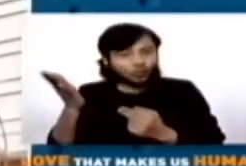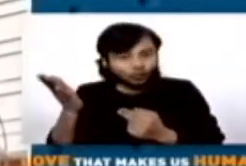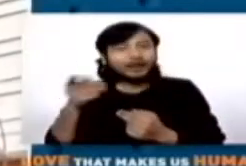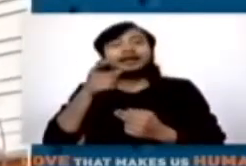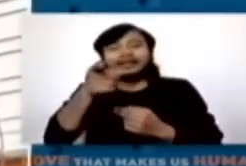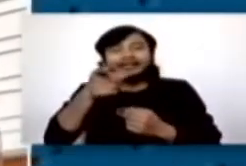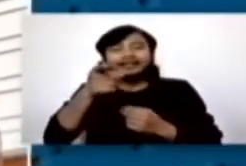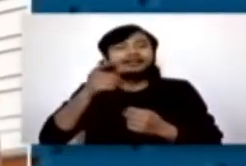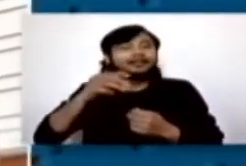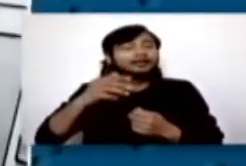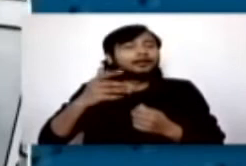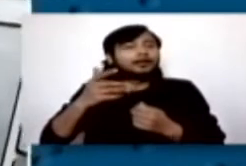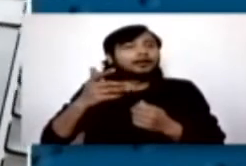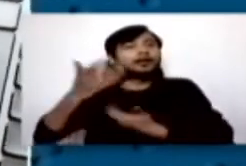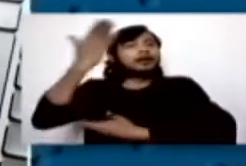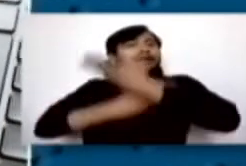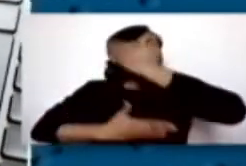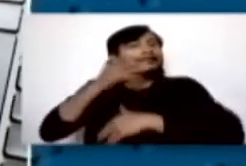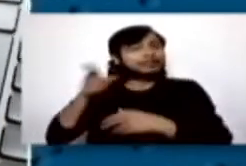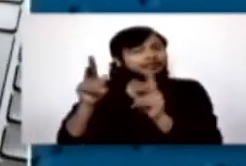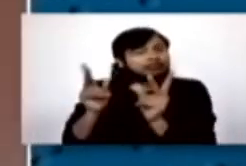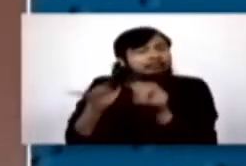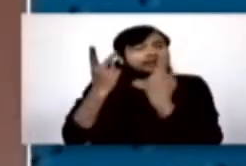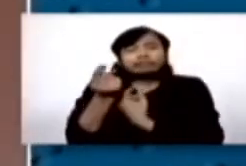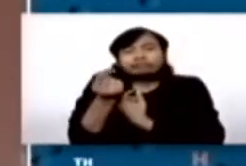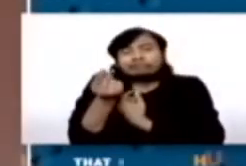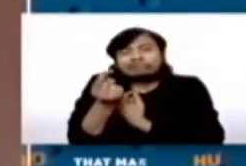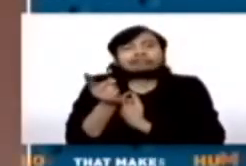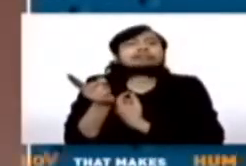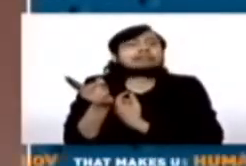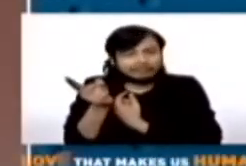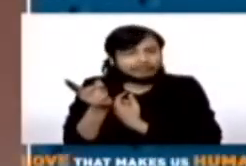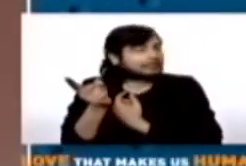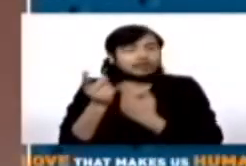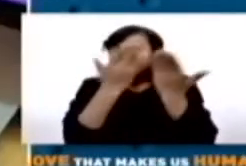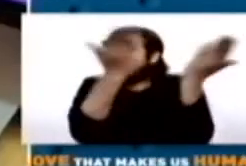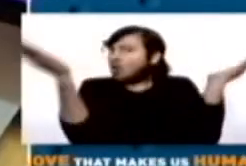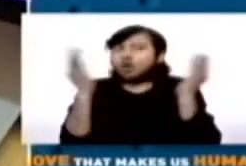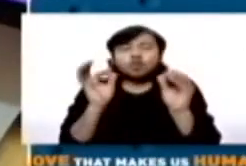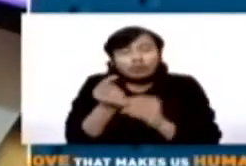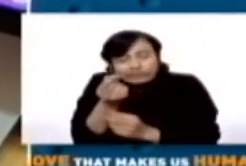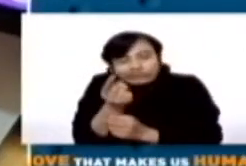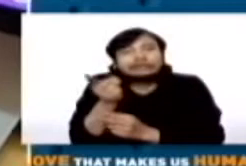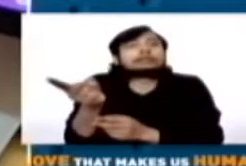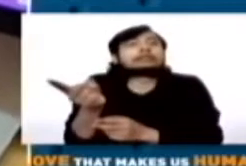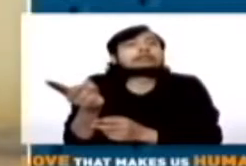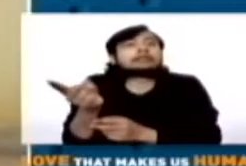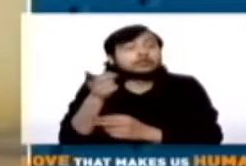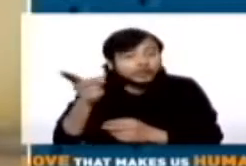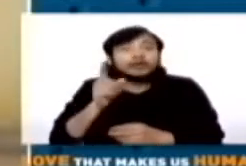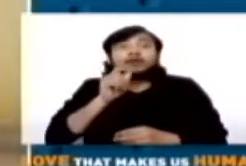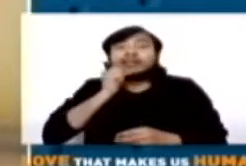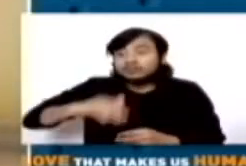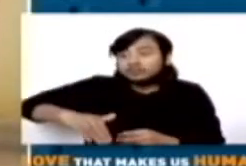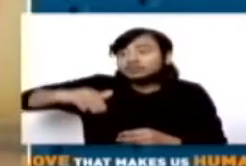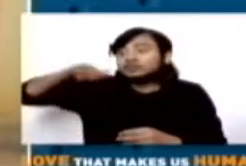dopa-responsive dystonia. He couldn't speak for 25 years. In fact, his condition was only